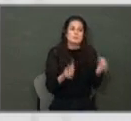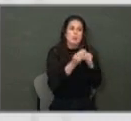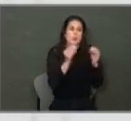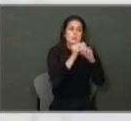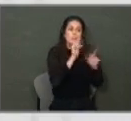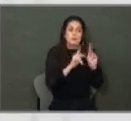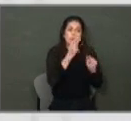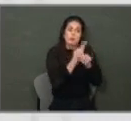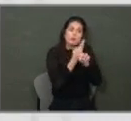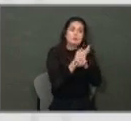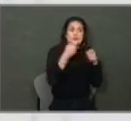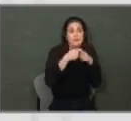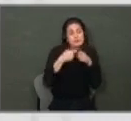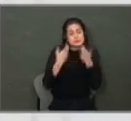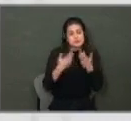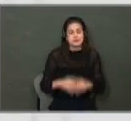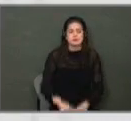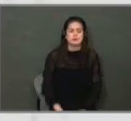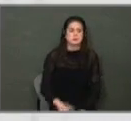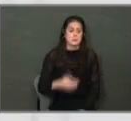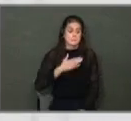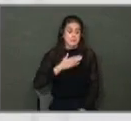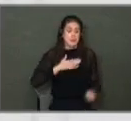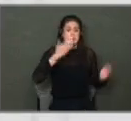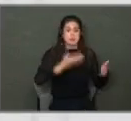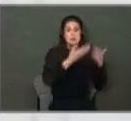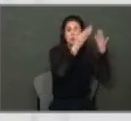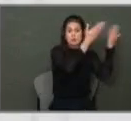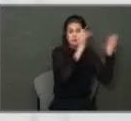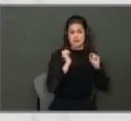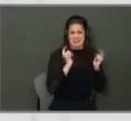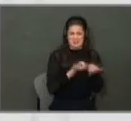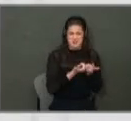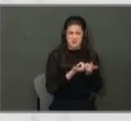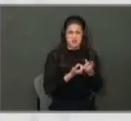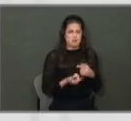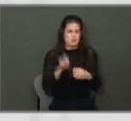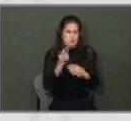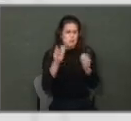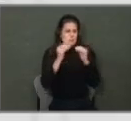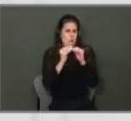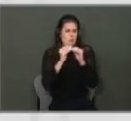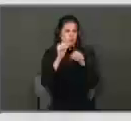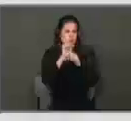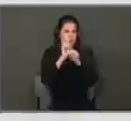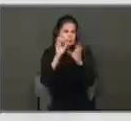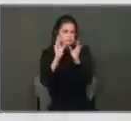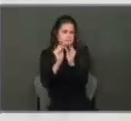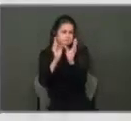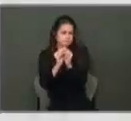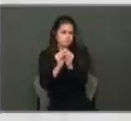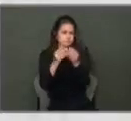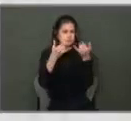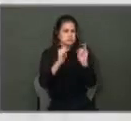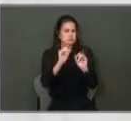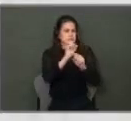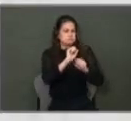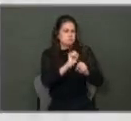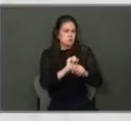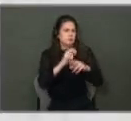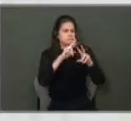And so what I proposed to the council, and the council is going to have one more work session because we're still working through this issue,